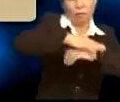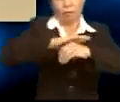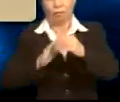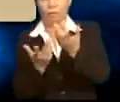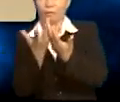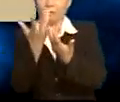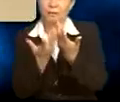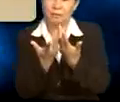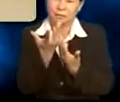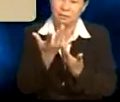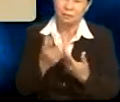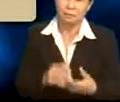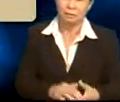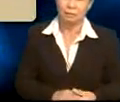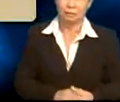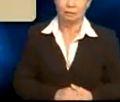with grass.